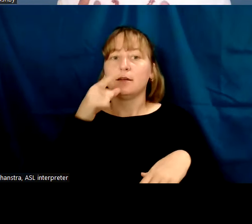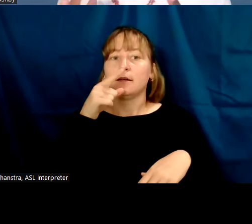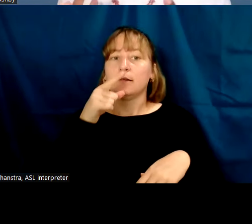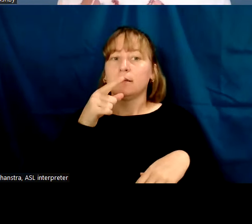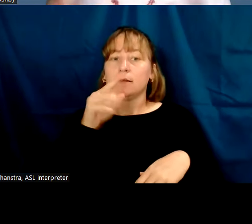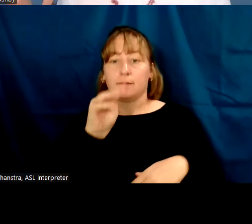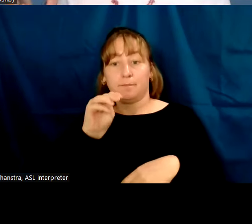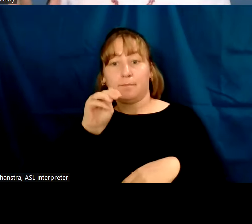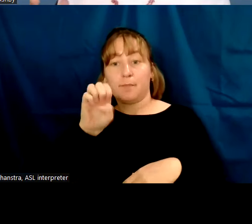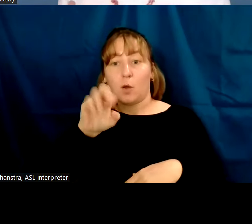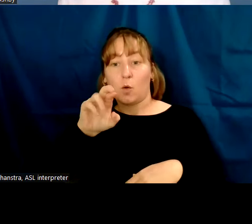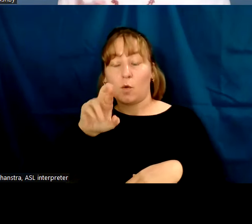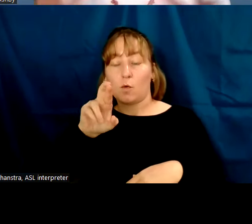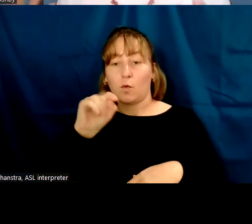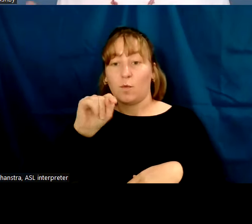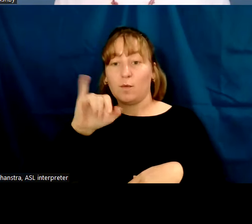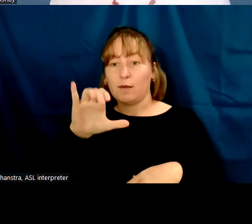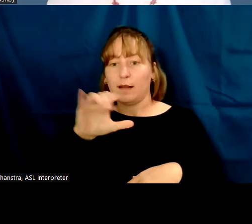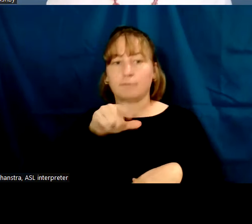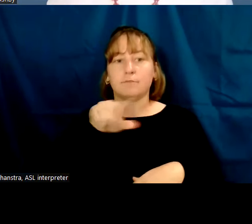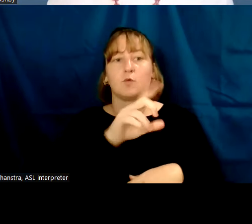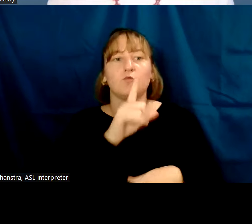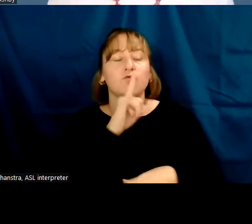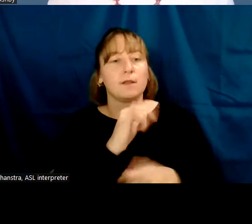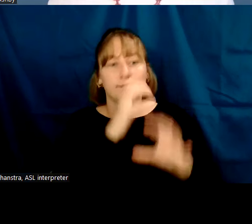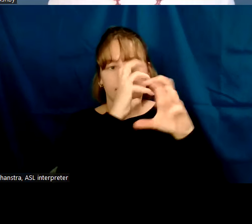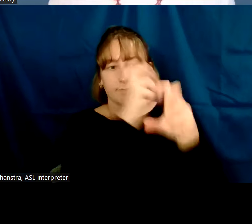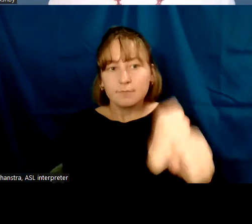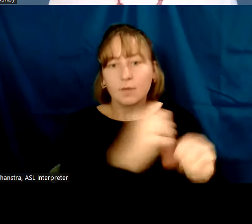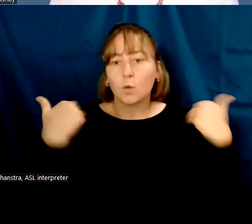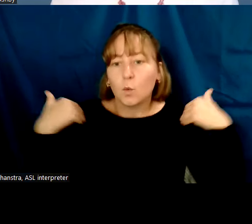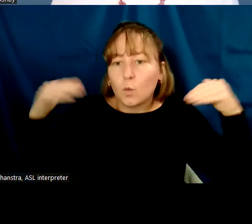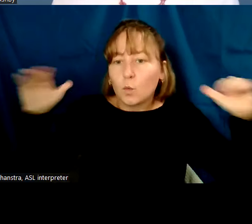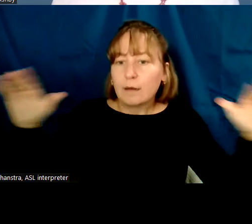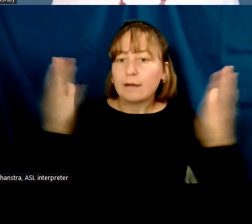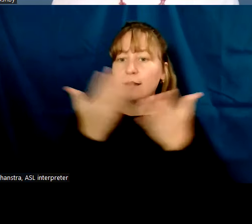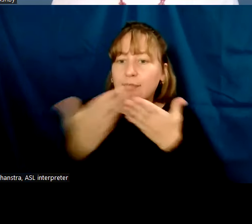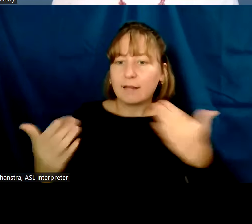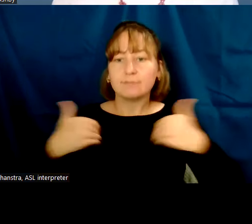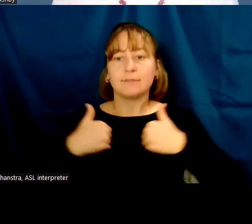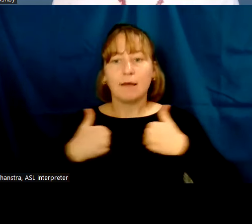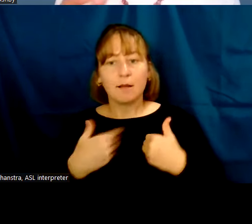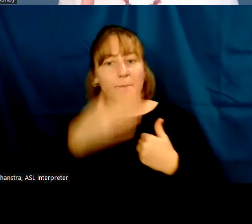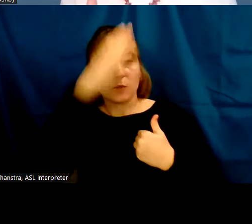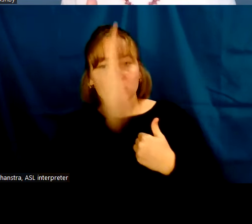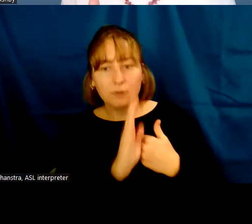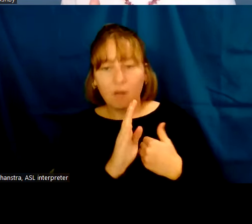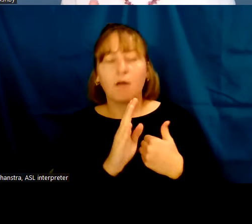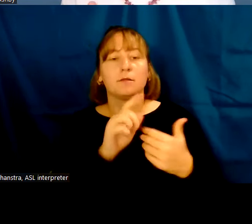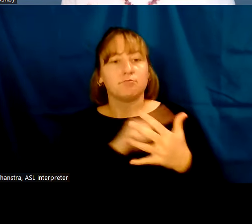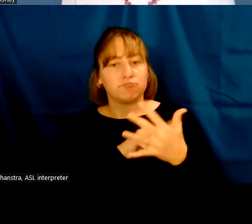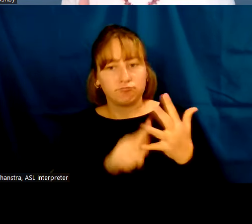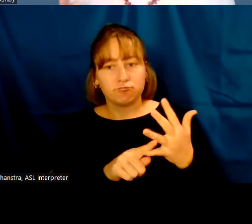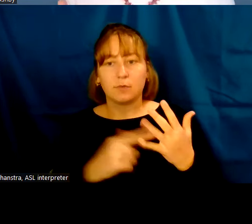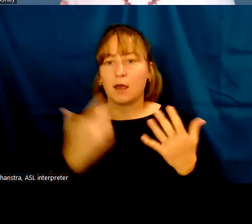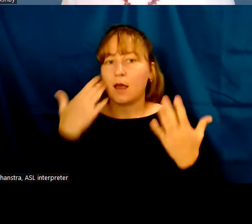winged goddesses, even winged animals in this Nubian kingdom. And I don't know if